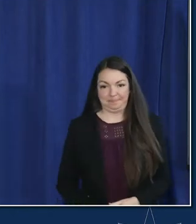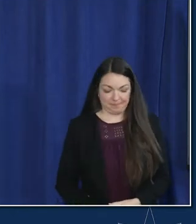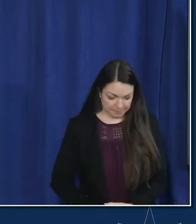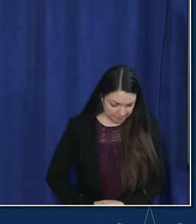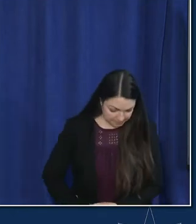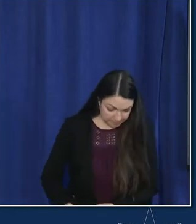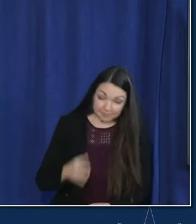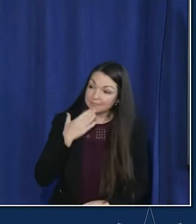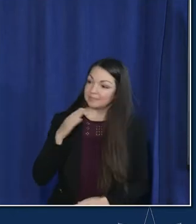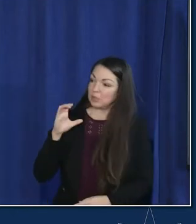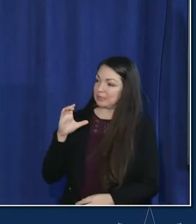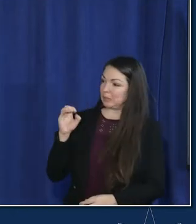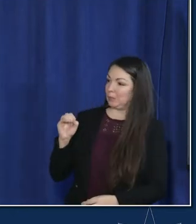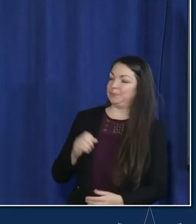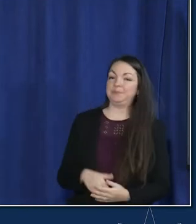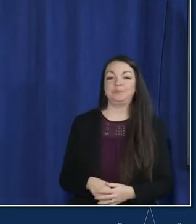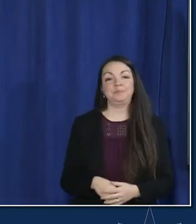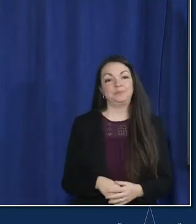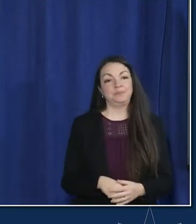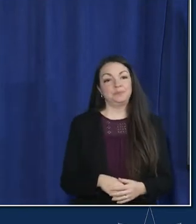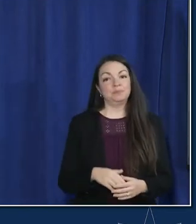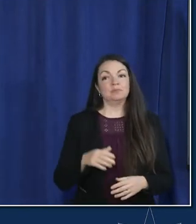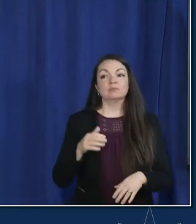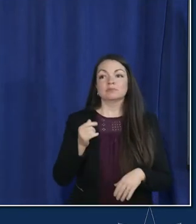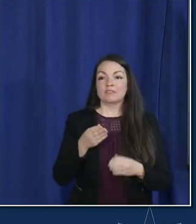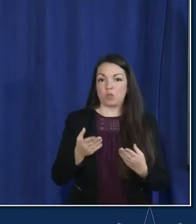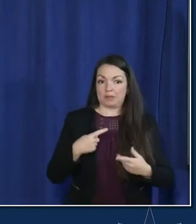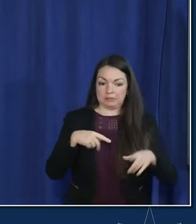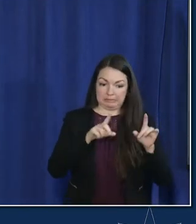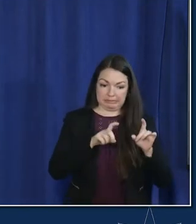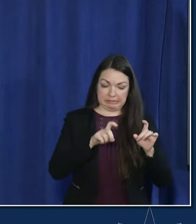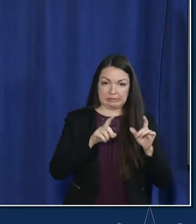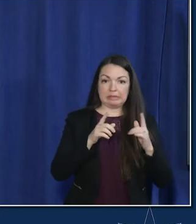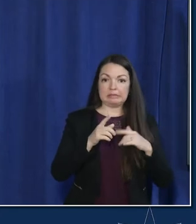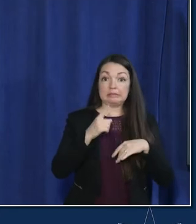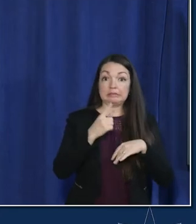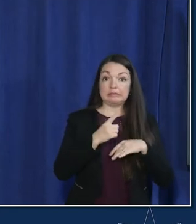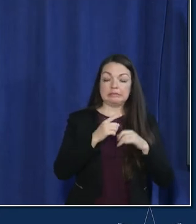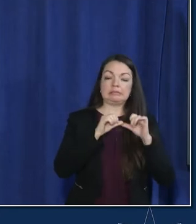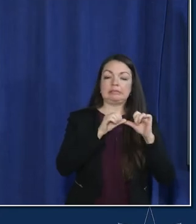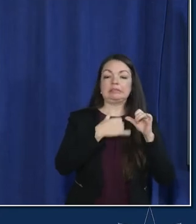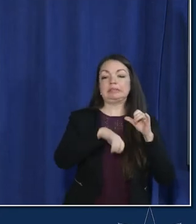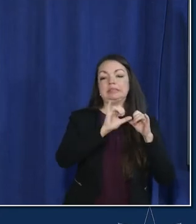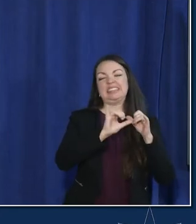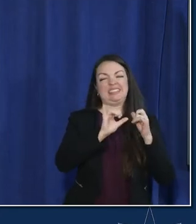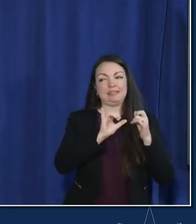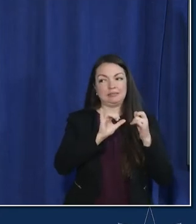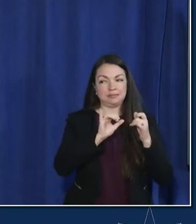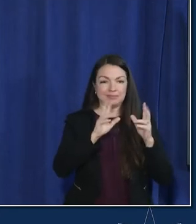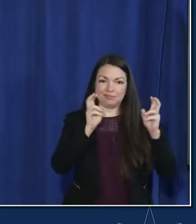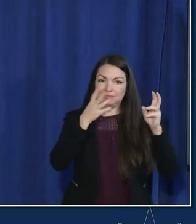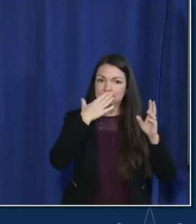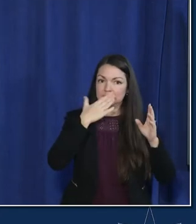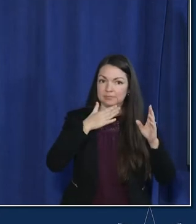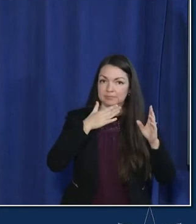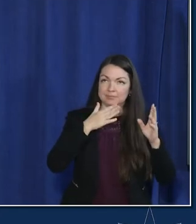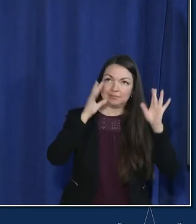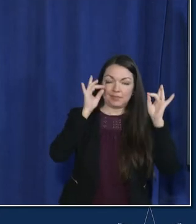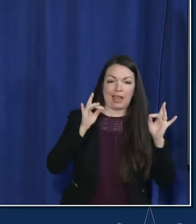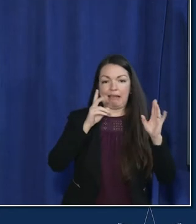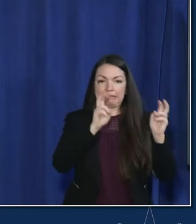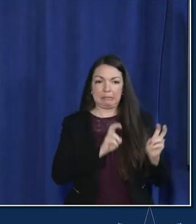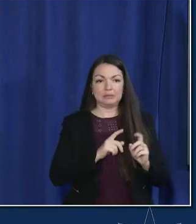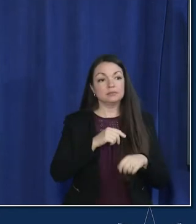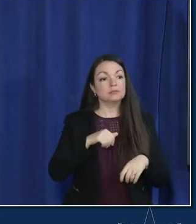um you ceo um so a couple things test to stay continues to be a hot topic um and it is one of kind of four